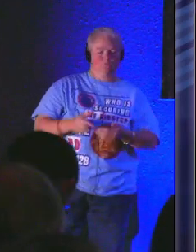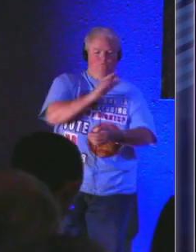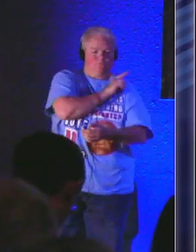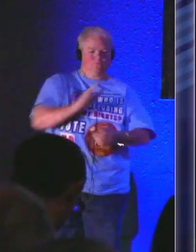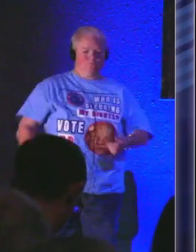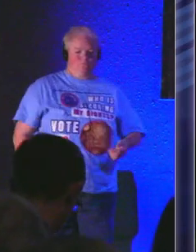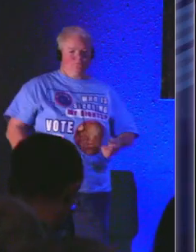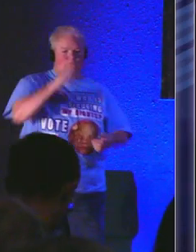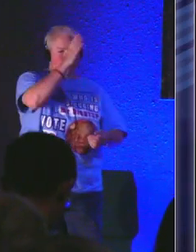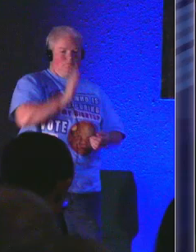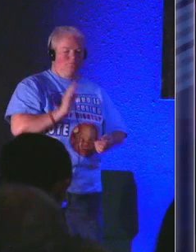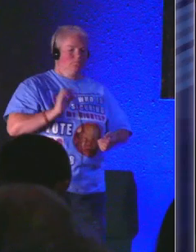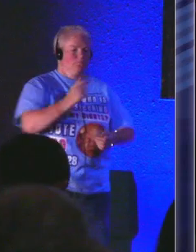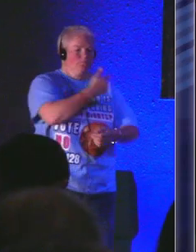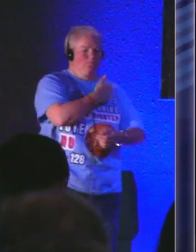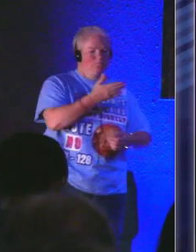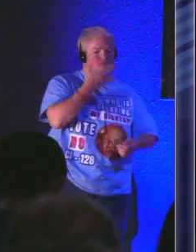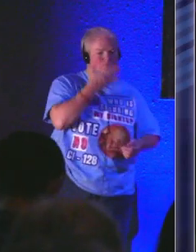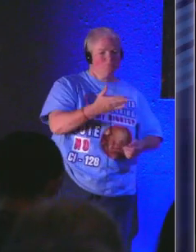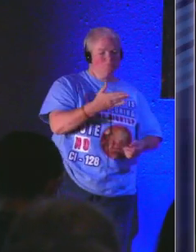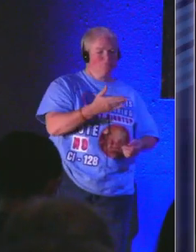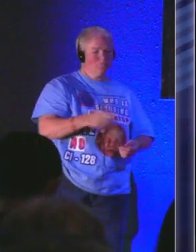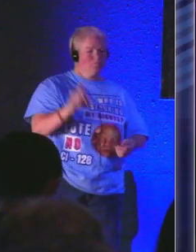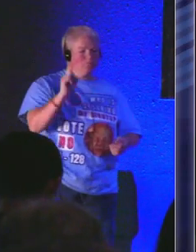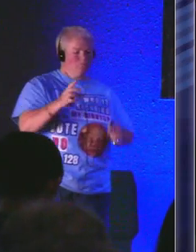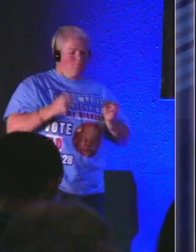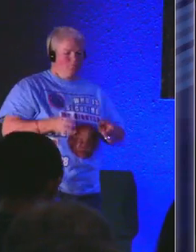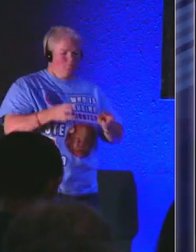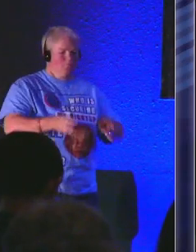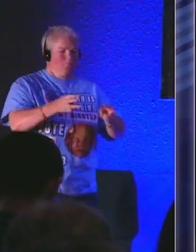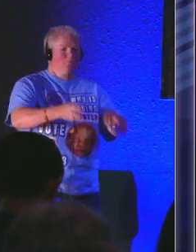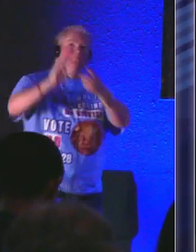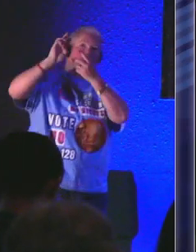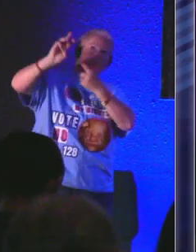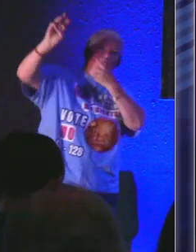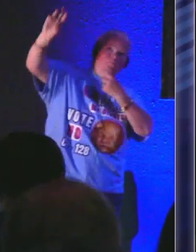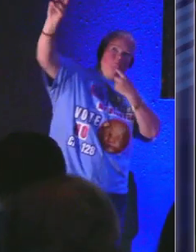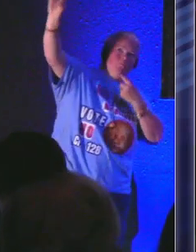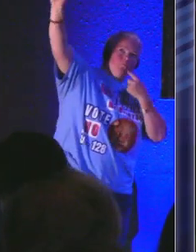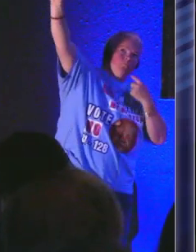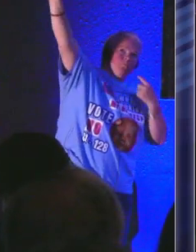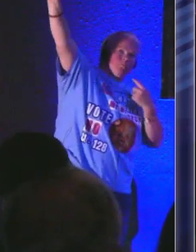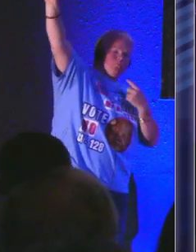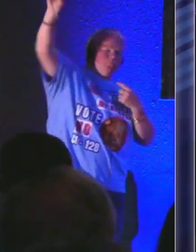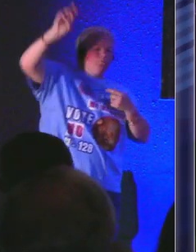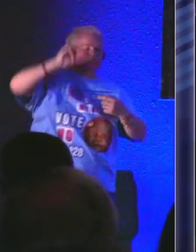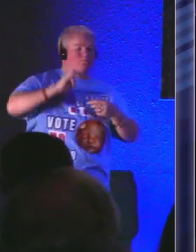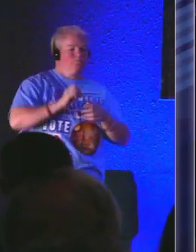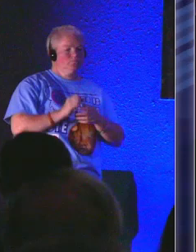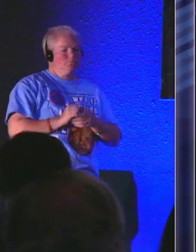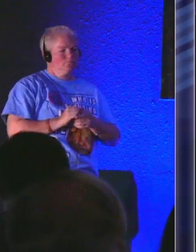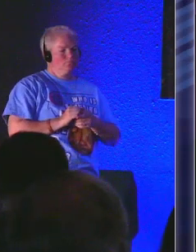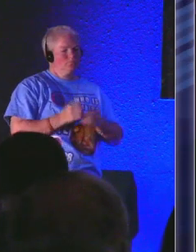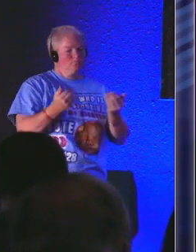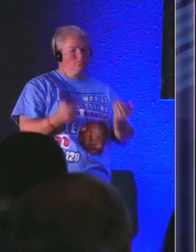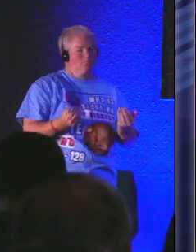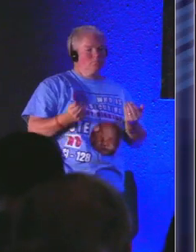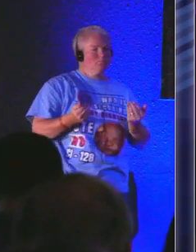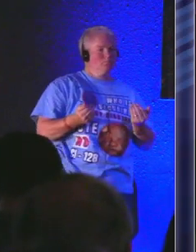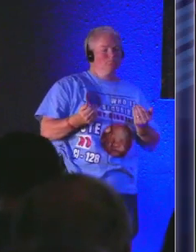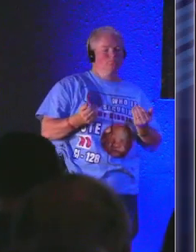Lord God we thank you that once though we walked apart from you that we are now